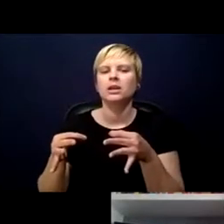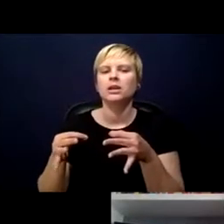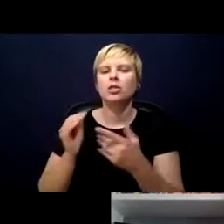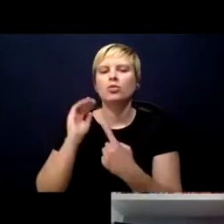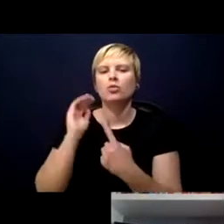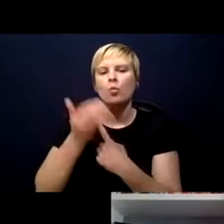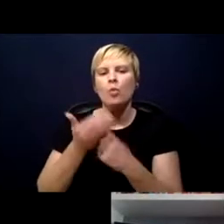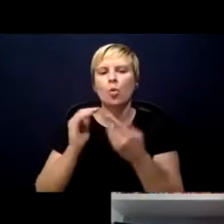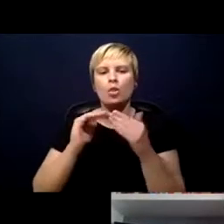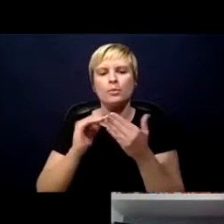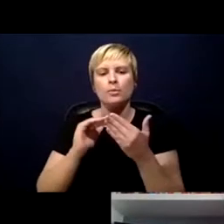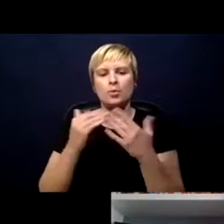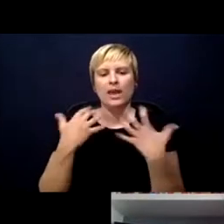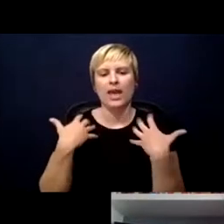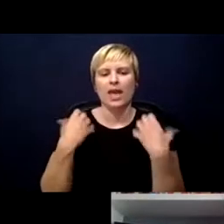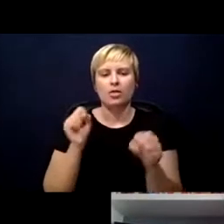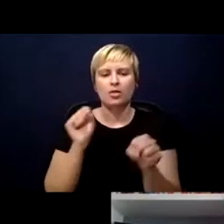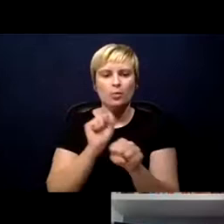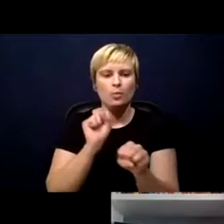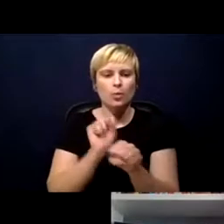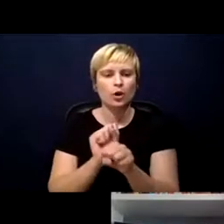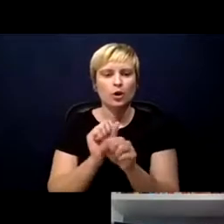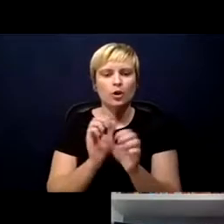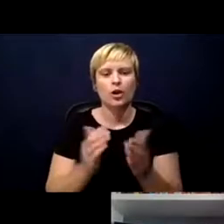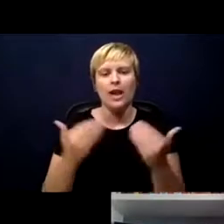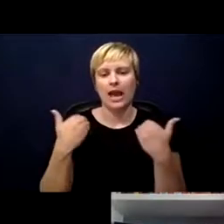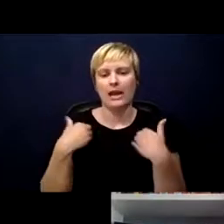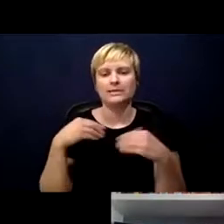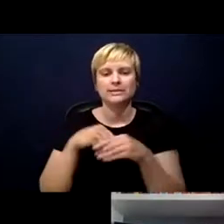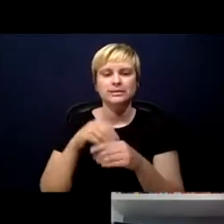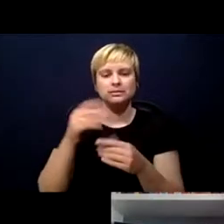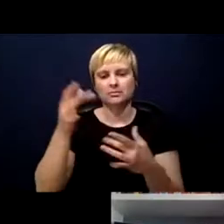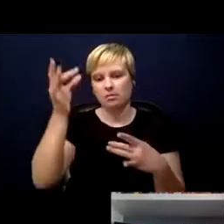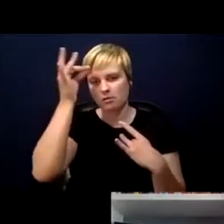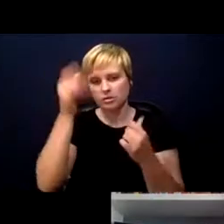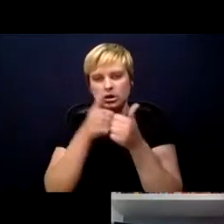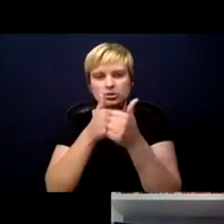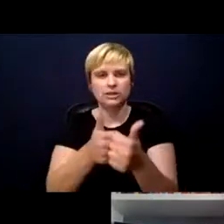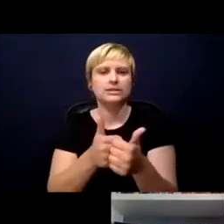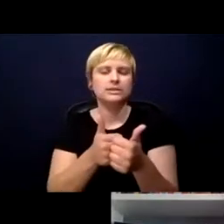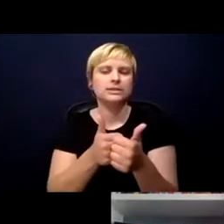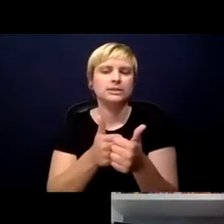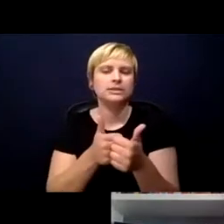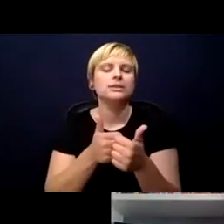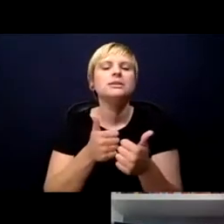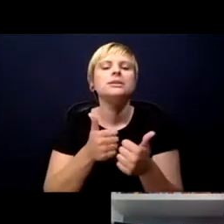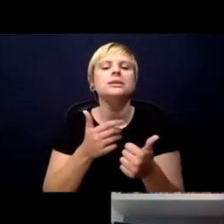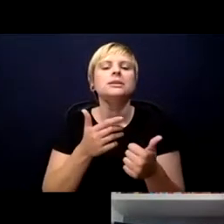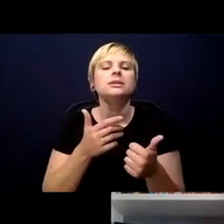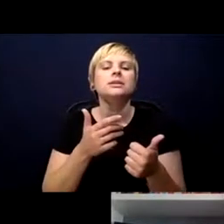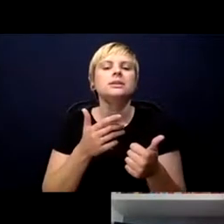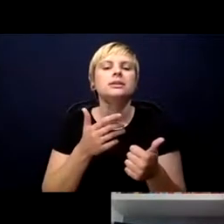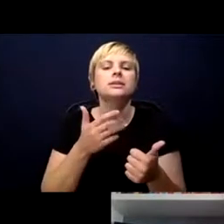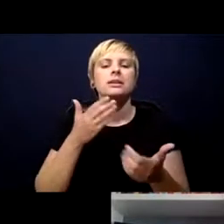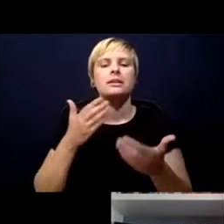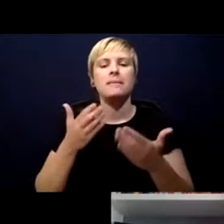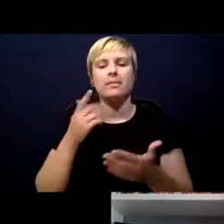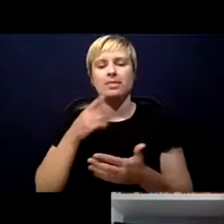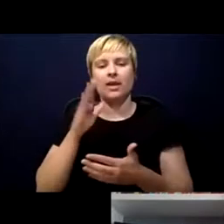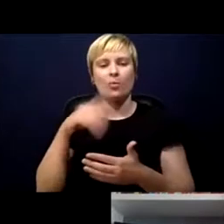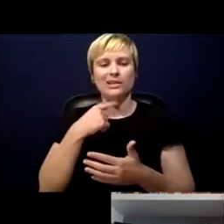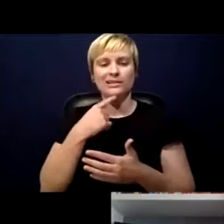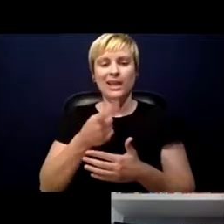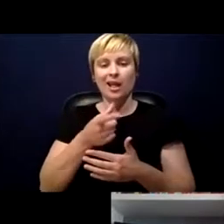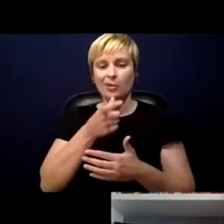community health worker in contact tracing and whether they will tell who may have exposed the individual